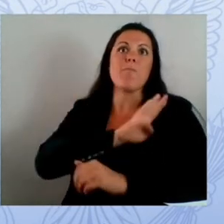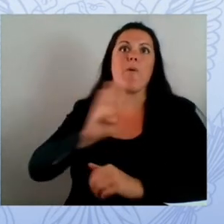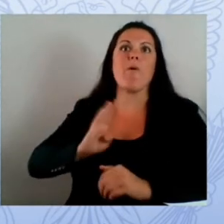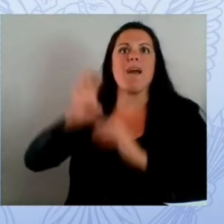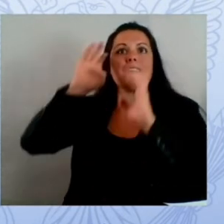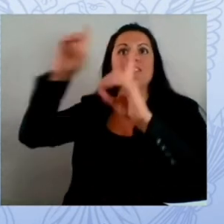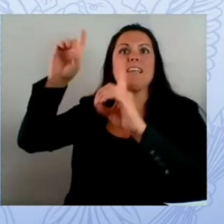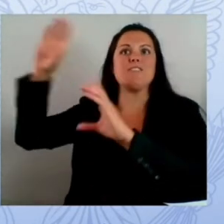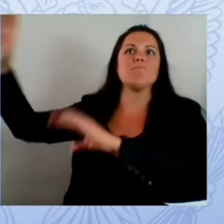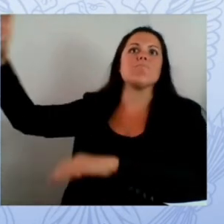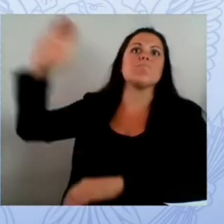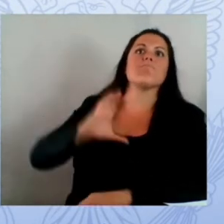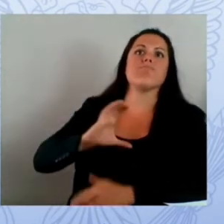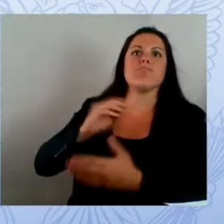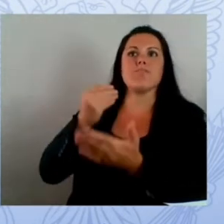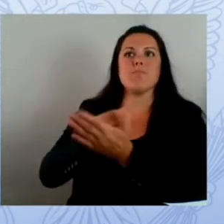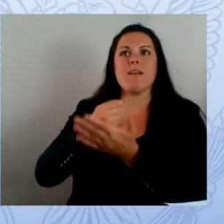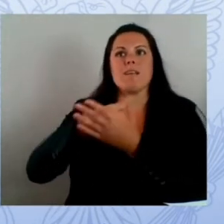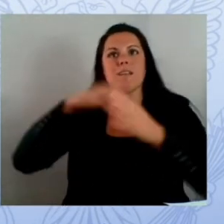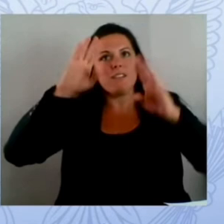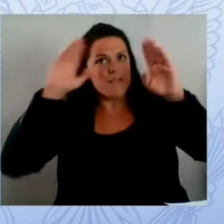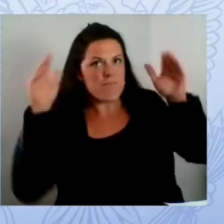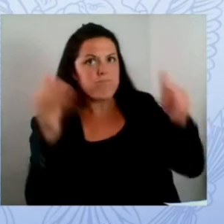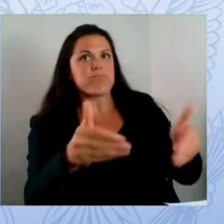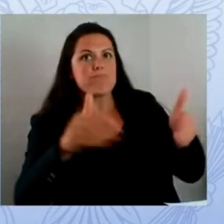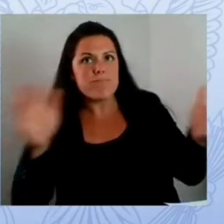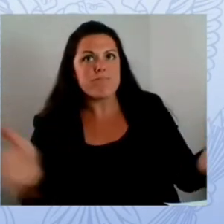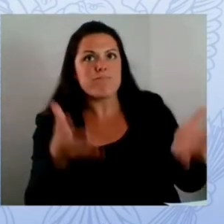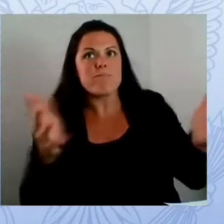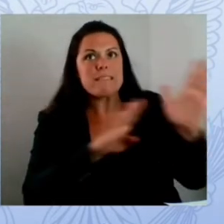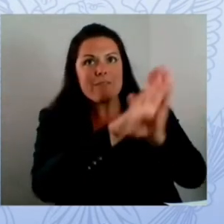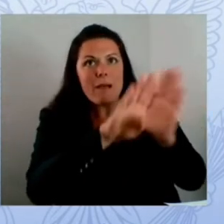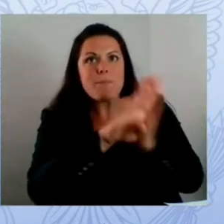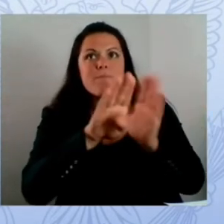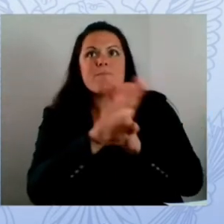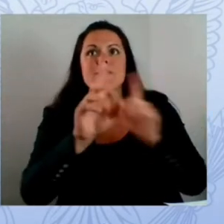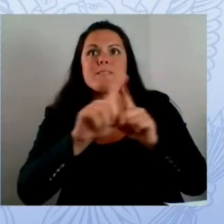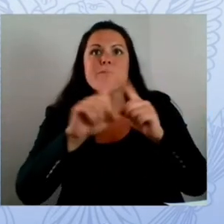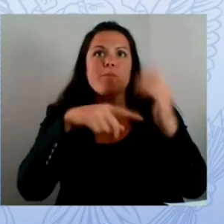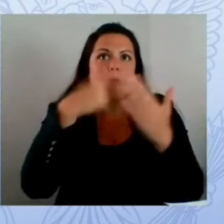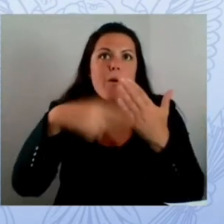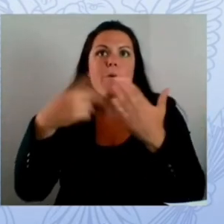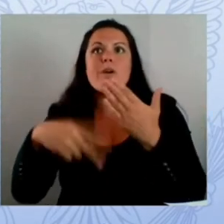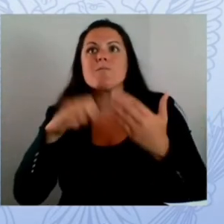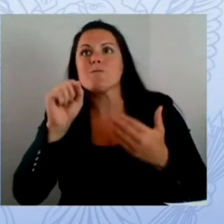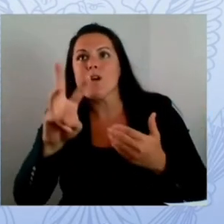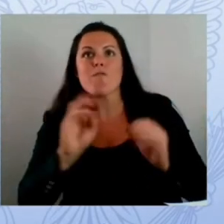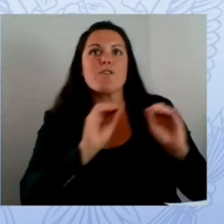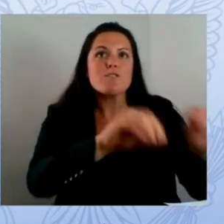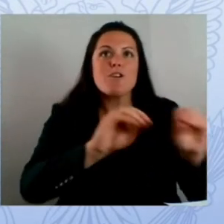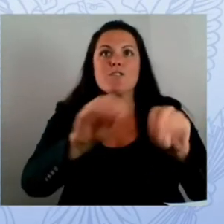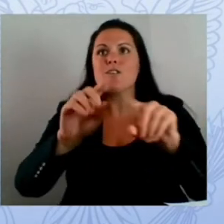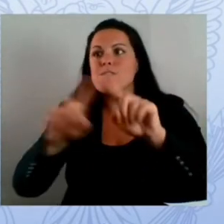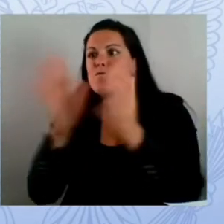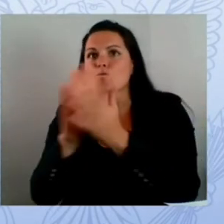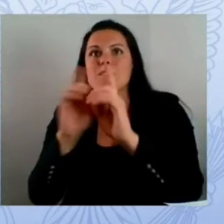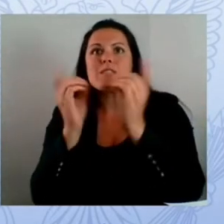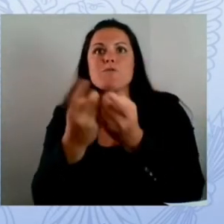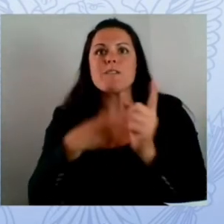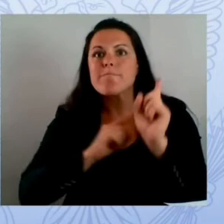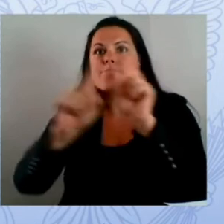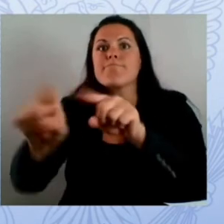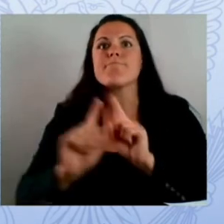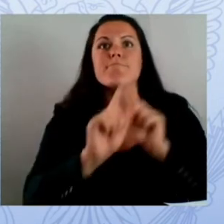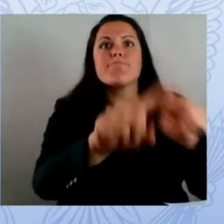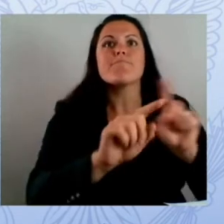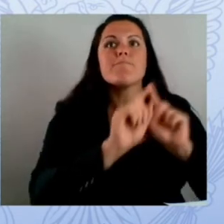superintendents boards and otherwise as mentioned earlier that we need to make this a priority the way forward in my mind is clear k-12 must continue